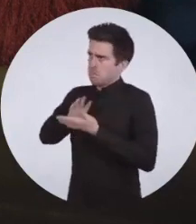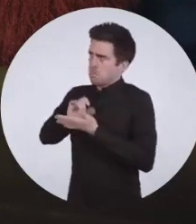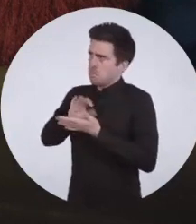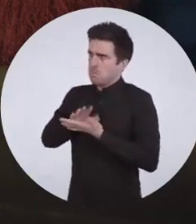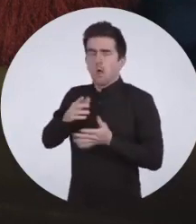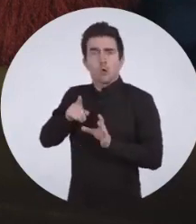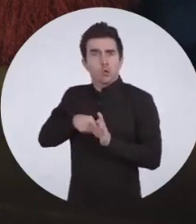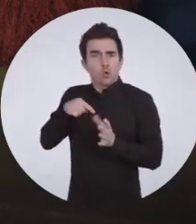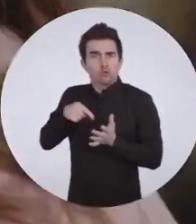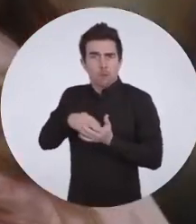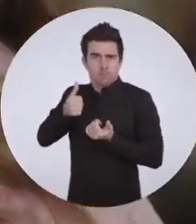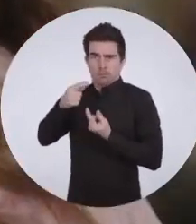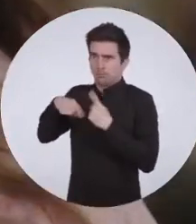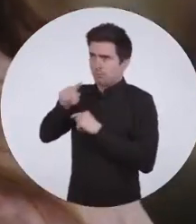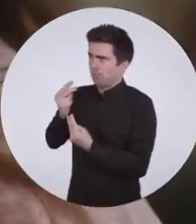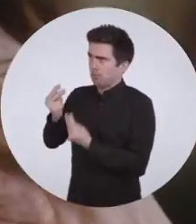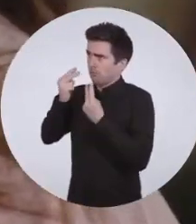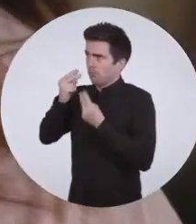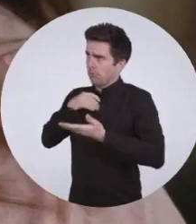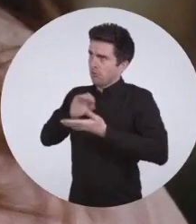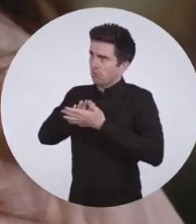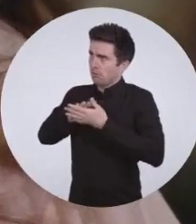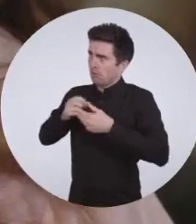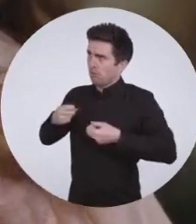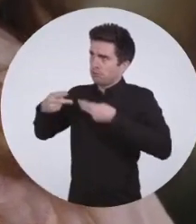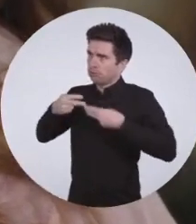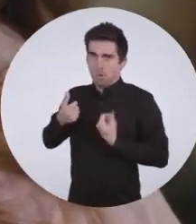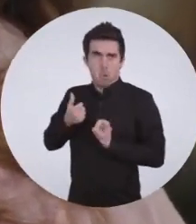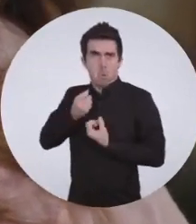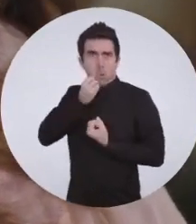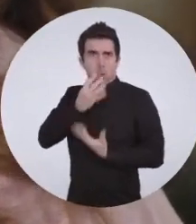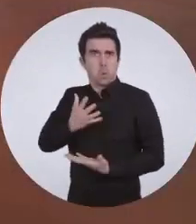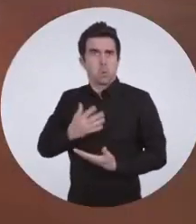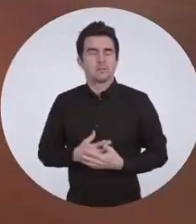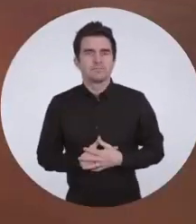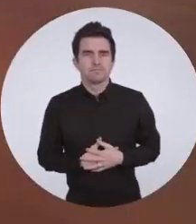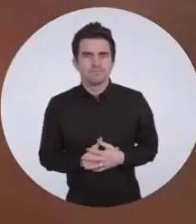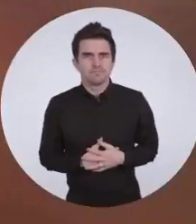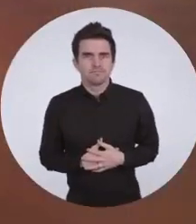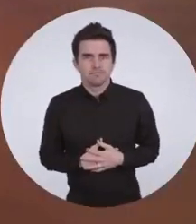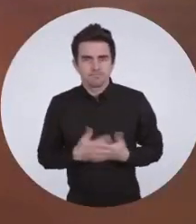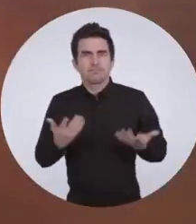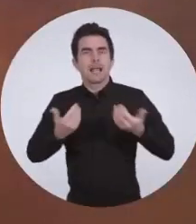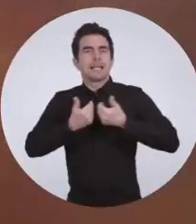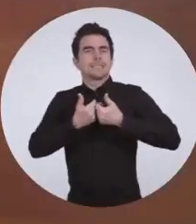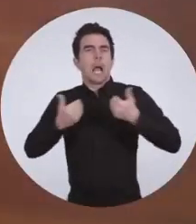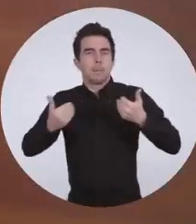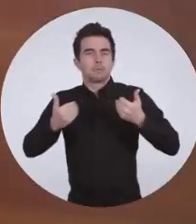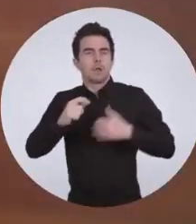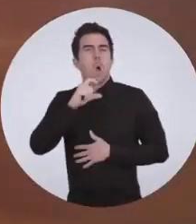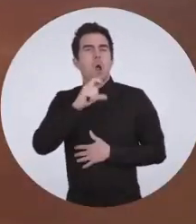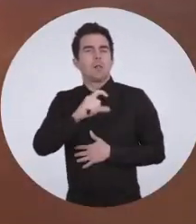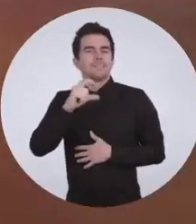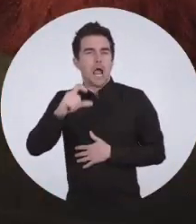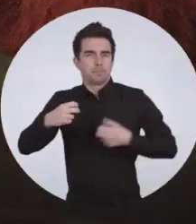for digital content too. And I know it will come in handy for my YouTube viewers. Separate Closed Caption.